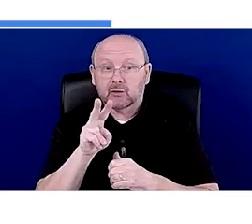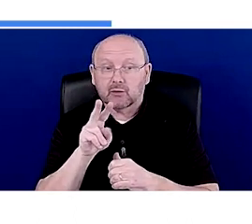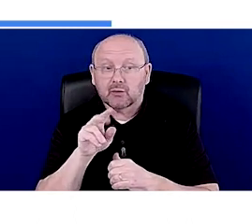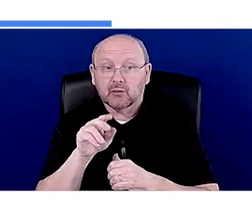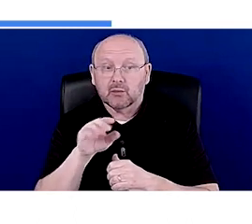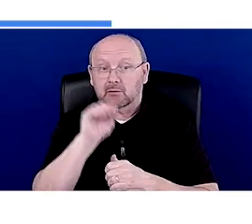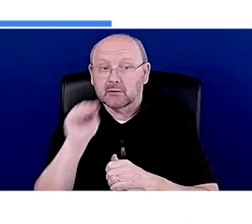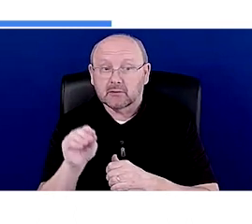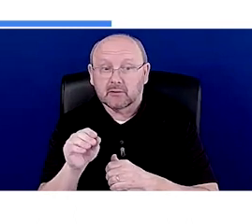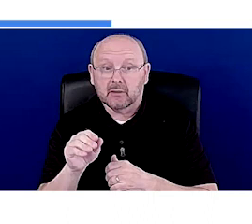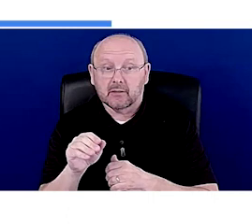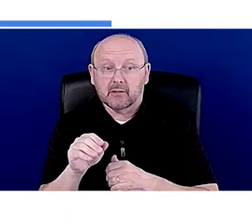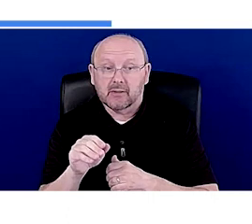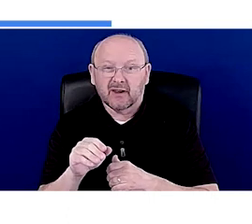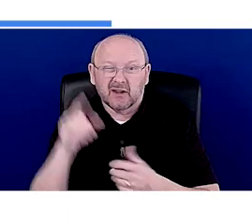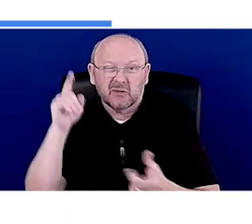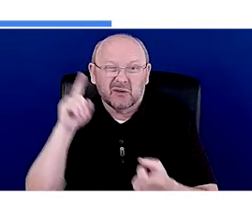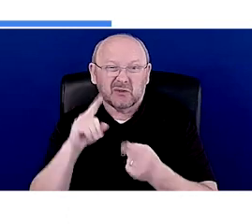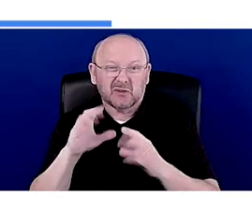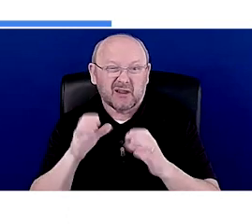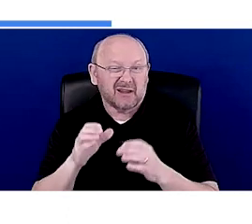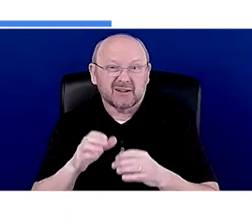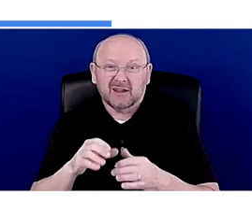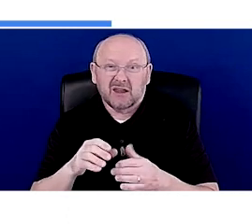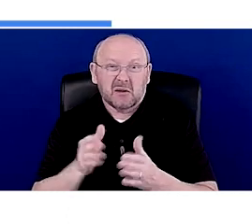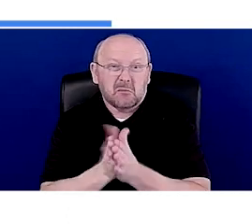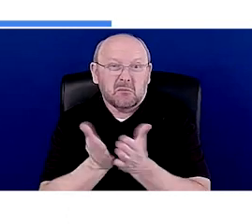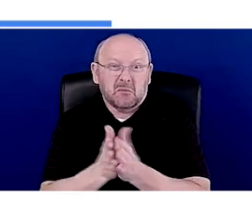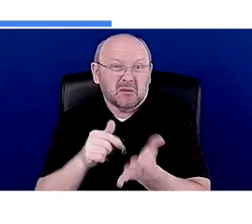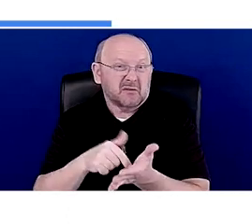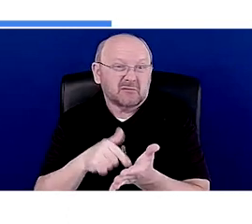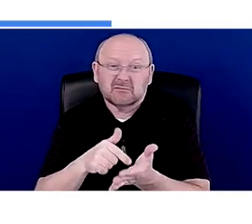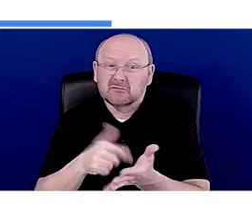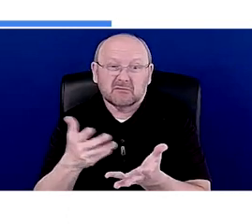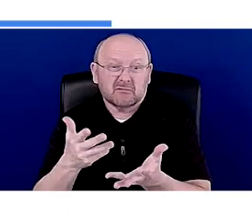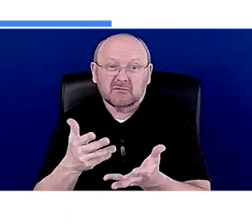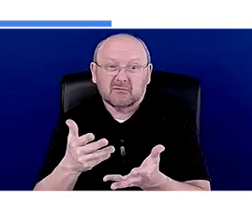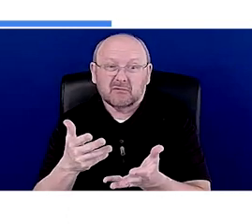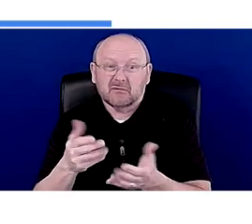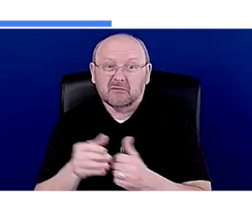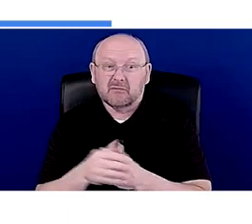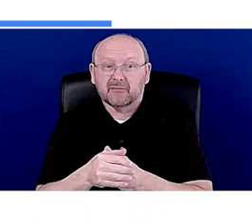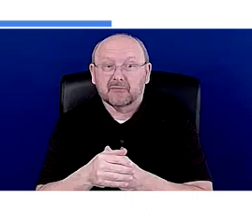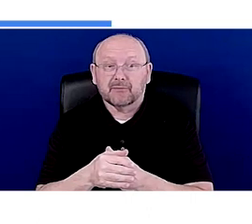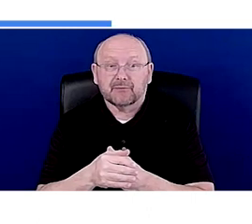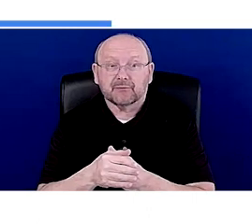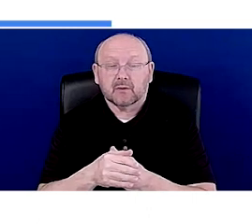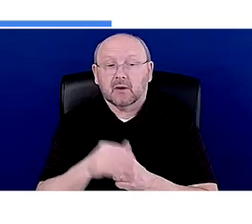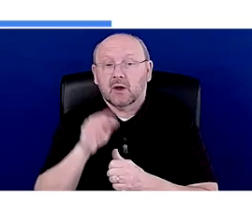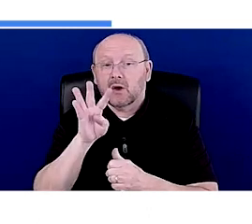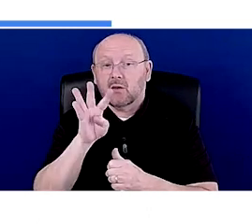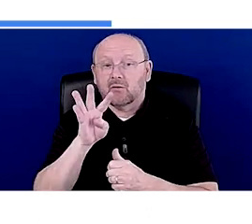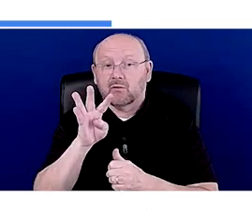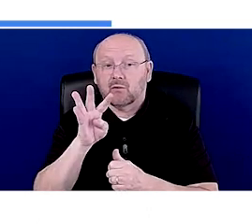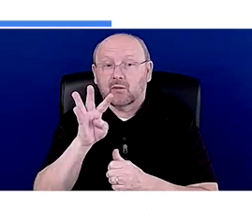of students took fewer courses because they couldn't purchase it, couldn't afford to purchase a textbook. Um, over 40%